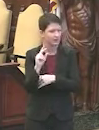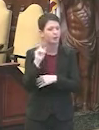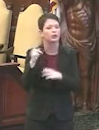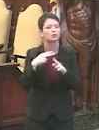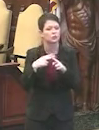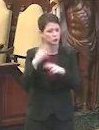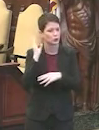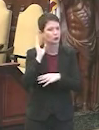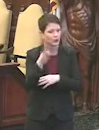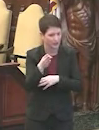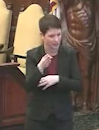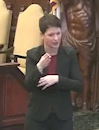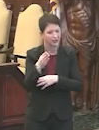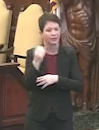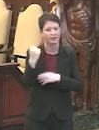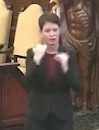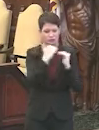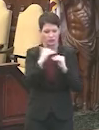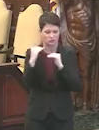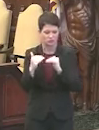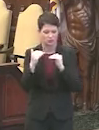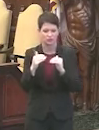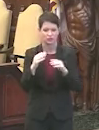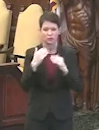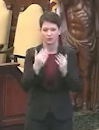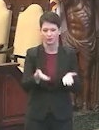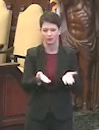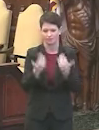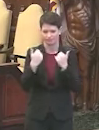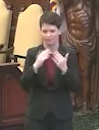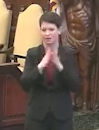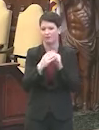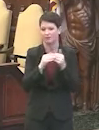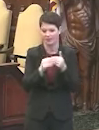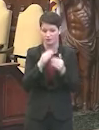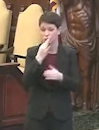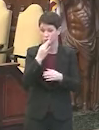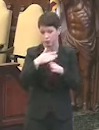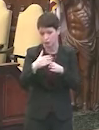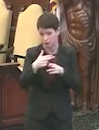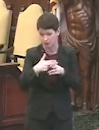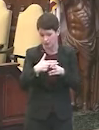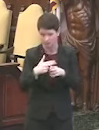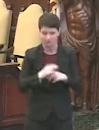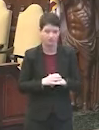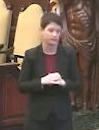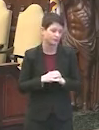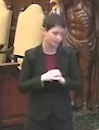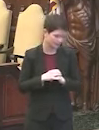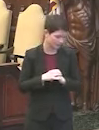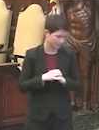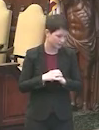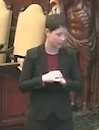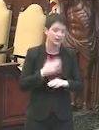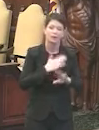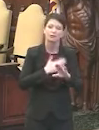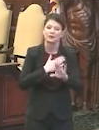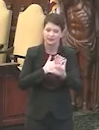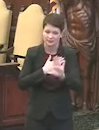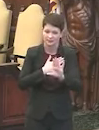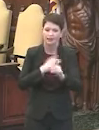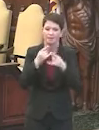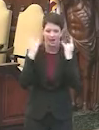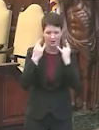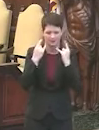restrictions, any changes in other restrictions as soon as we are ready with those. So what should people do now? I just remind people, please keep up